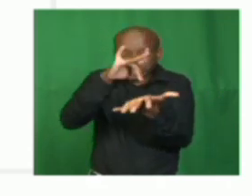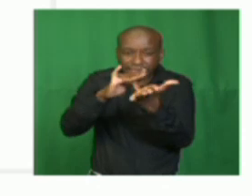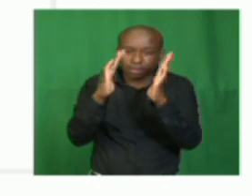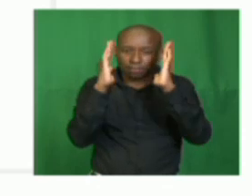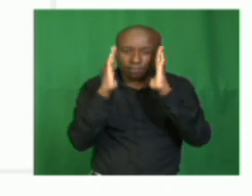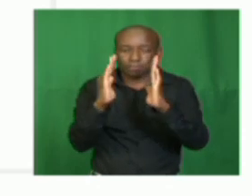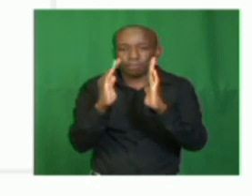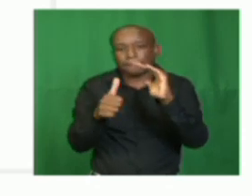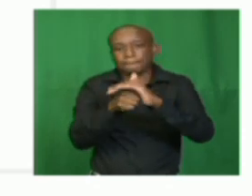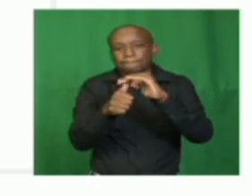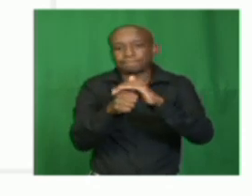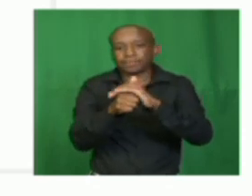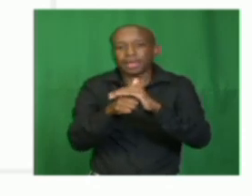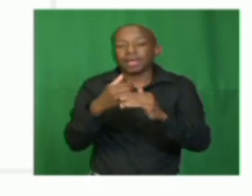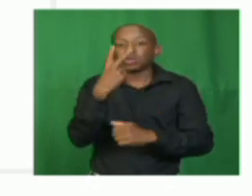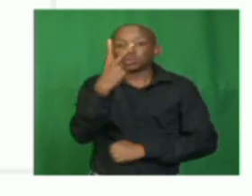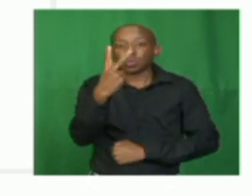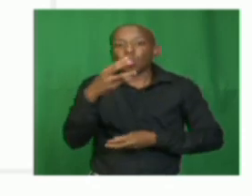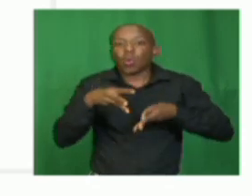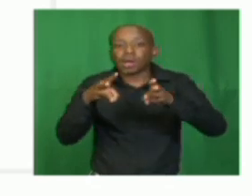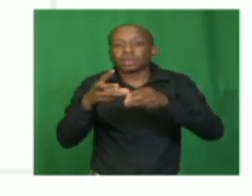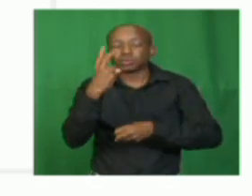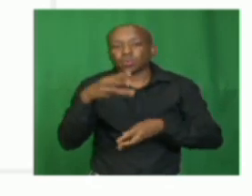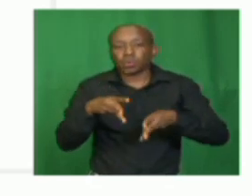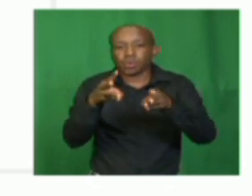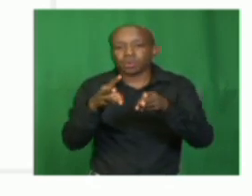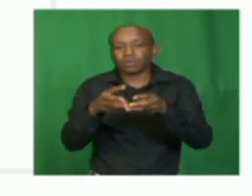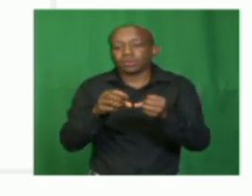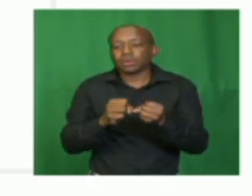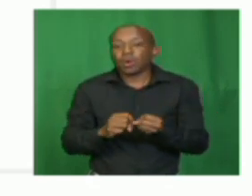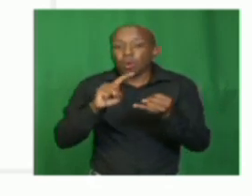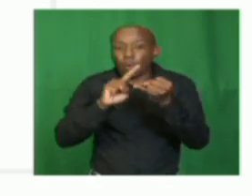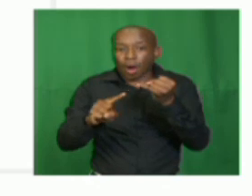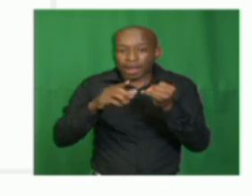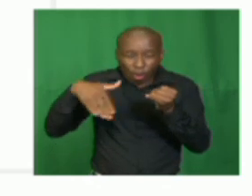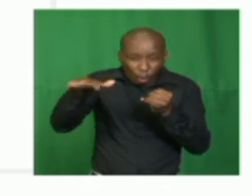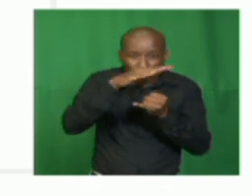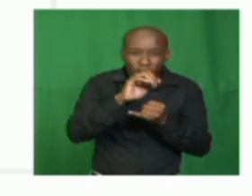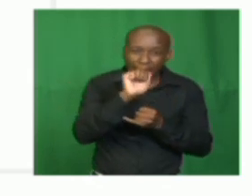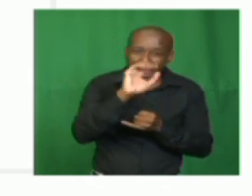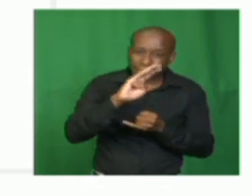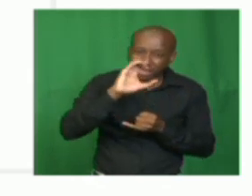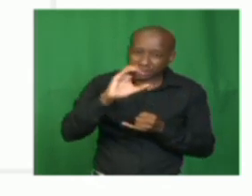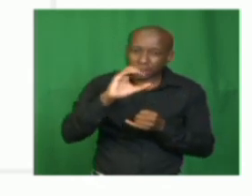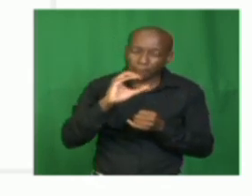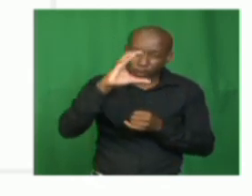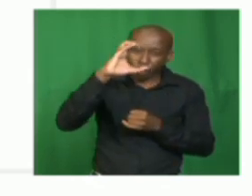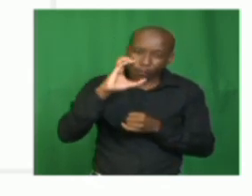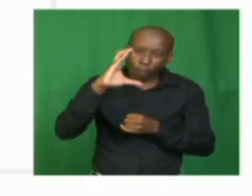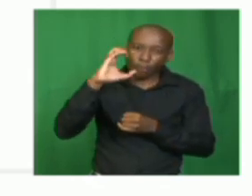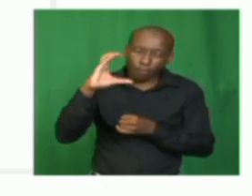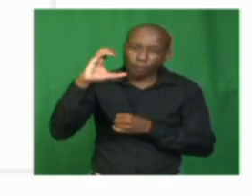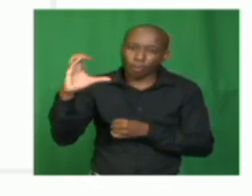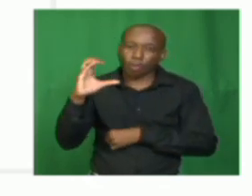We can use two forms of writing it. You capitalize all the letters